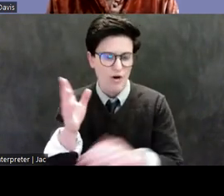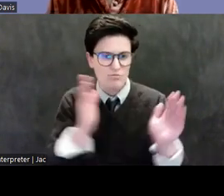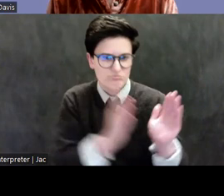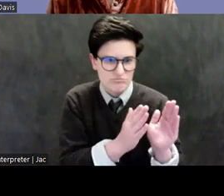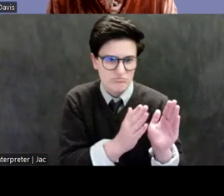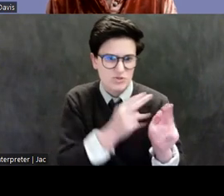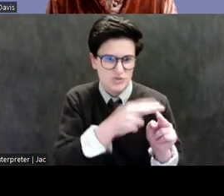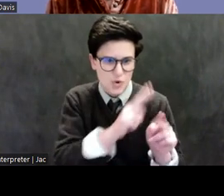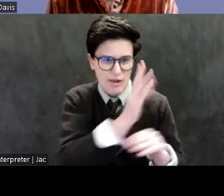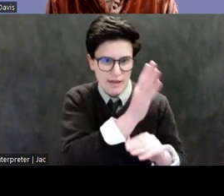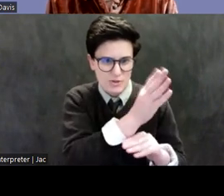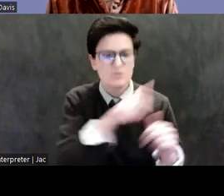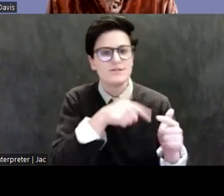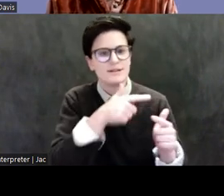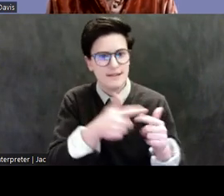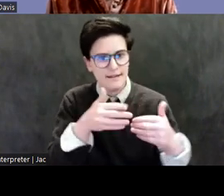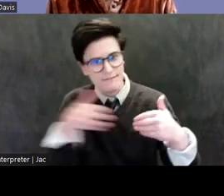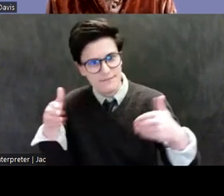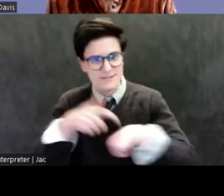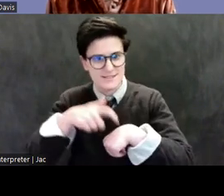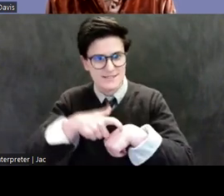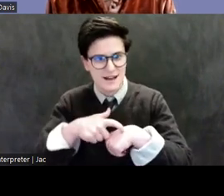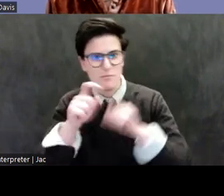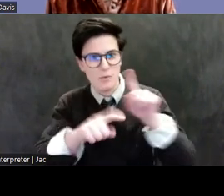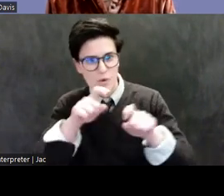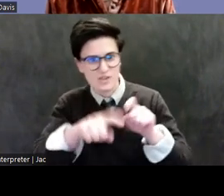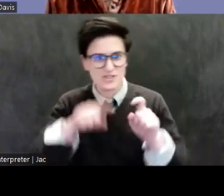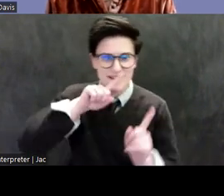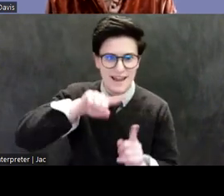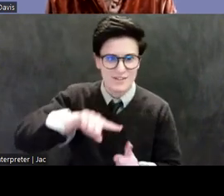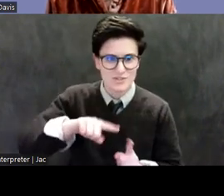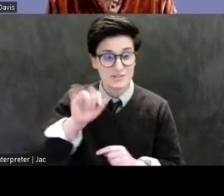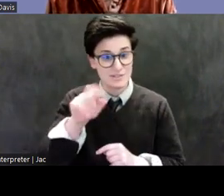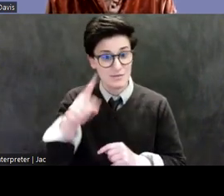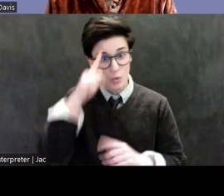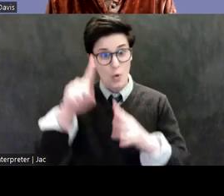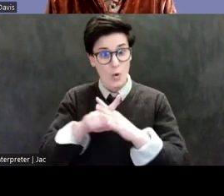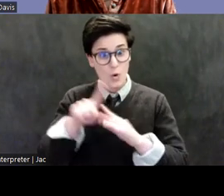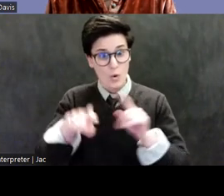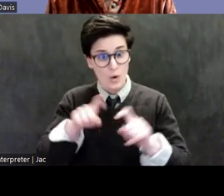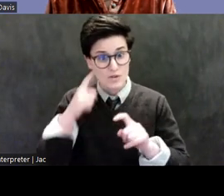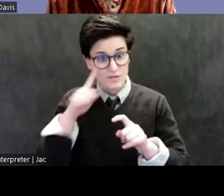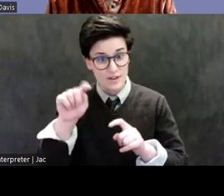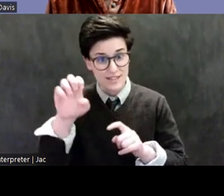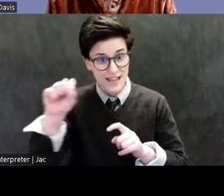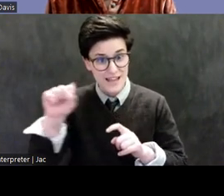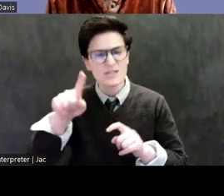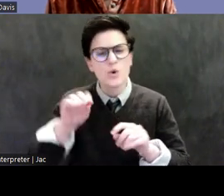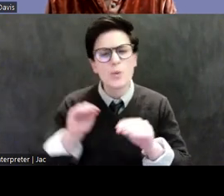questions that you have for tests, please include it in the Q&A box and not in the chat window. So there's a lot of,